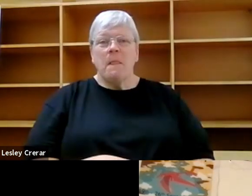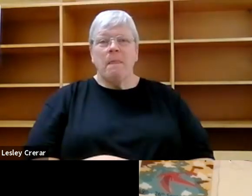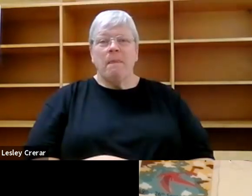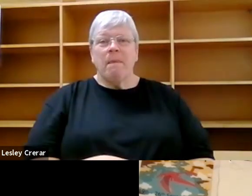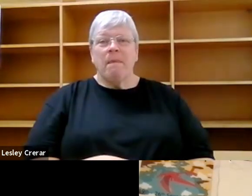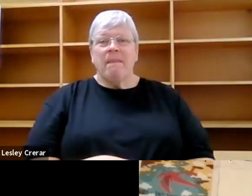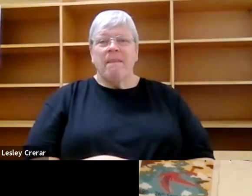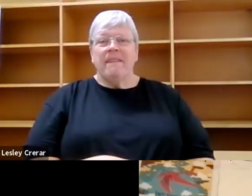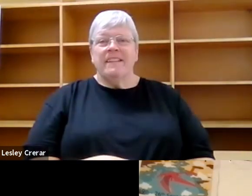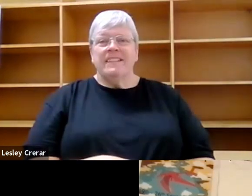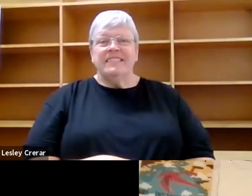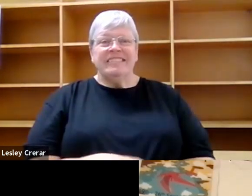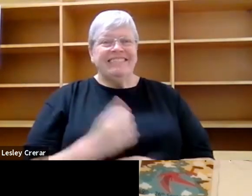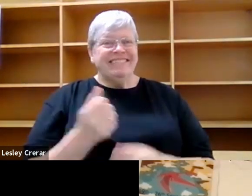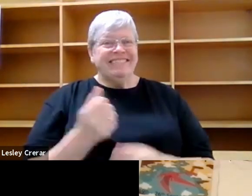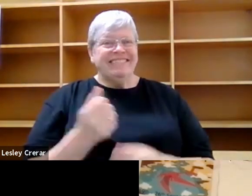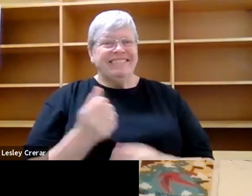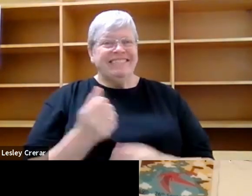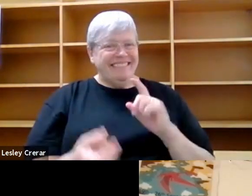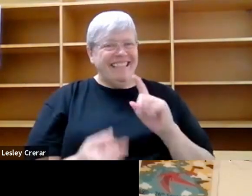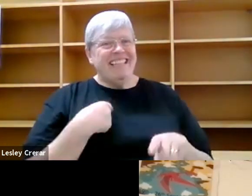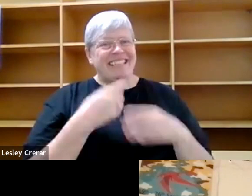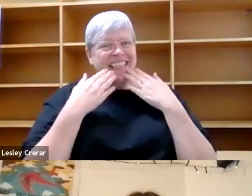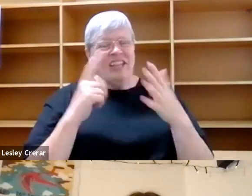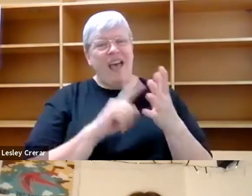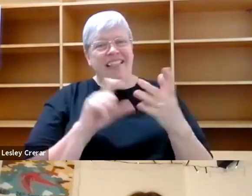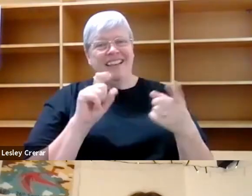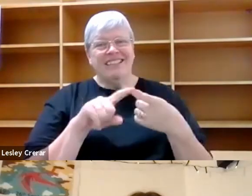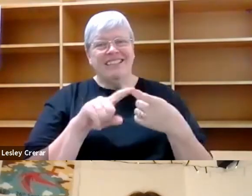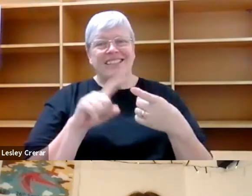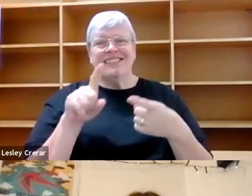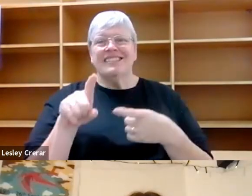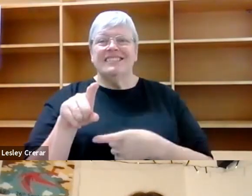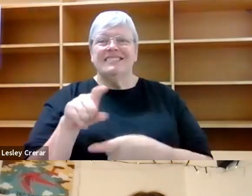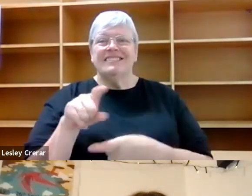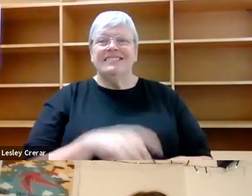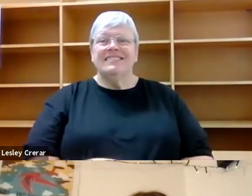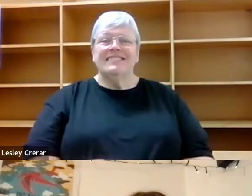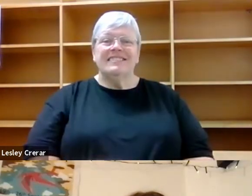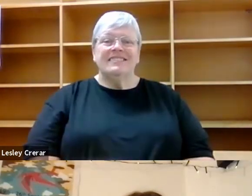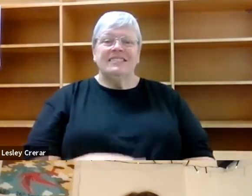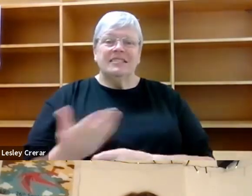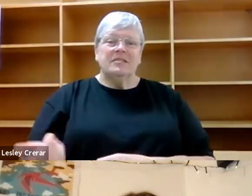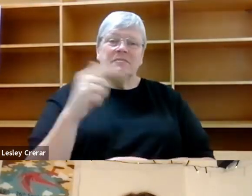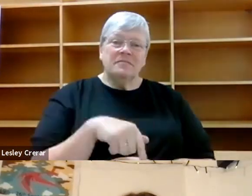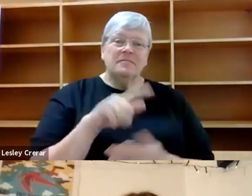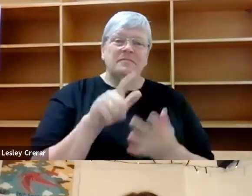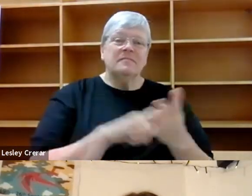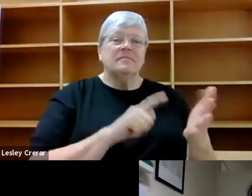Brilliant. What a great answer. Thank you, Alice. I think we're right on time for Jessica to do your reading.